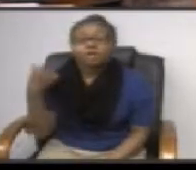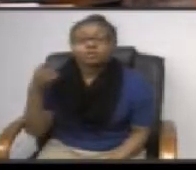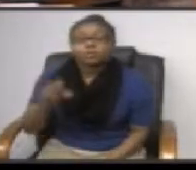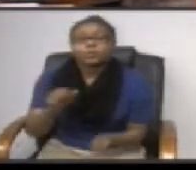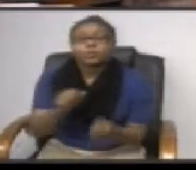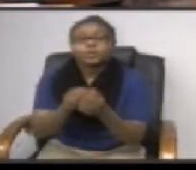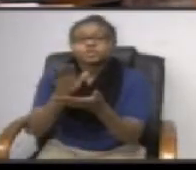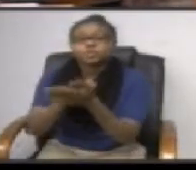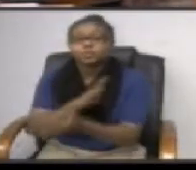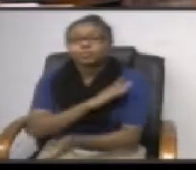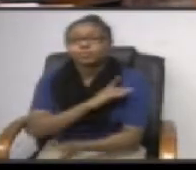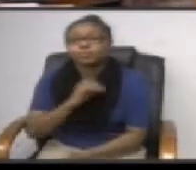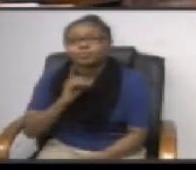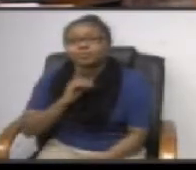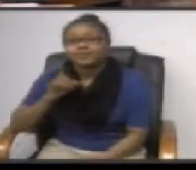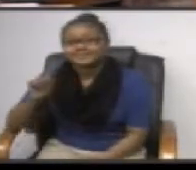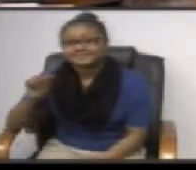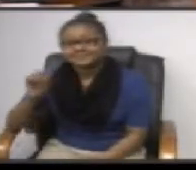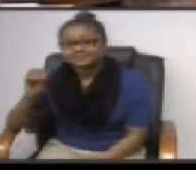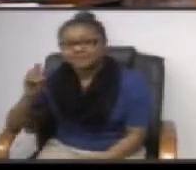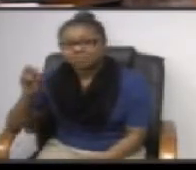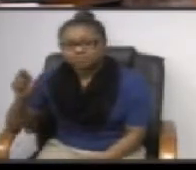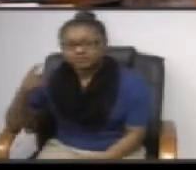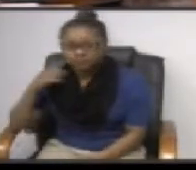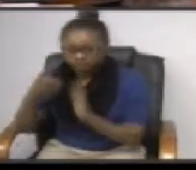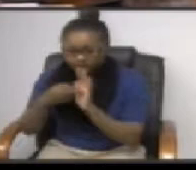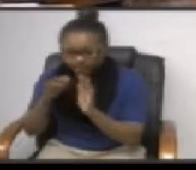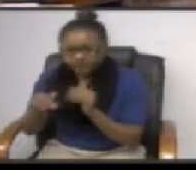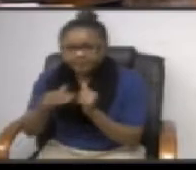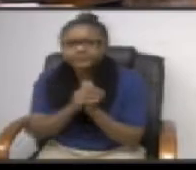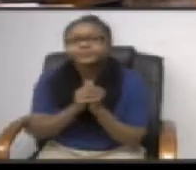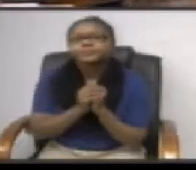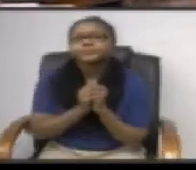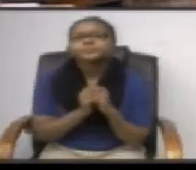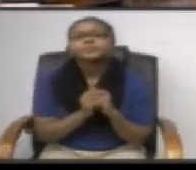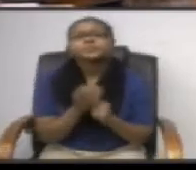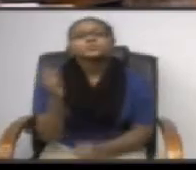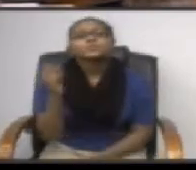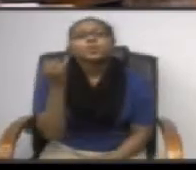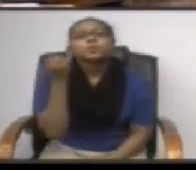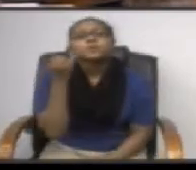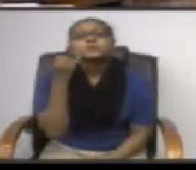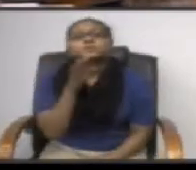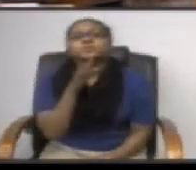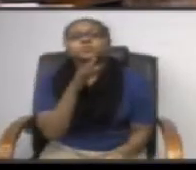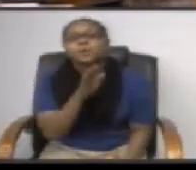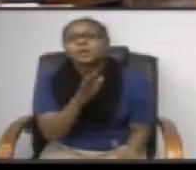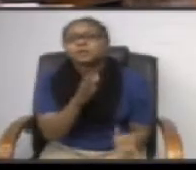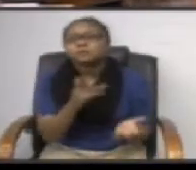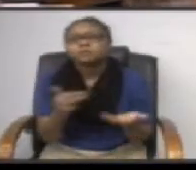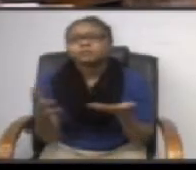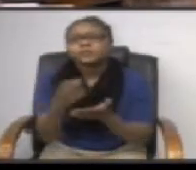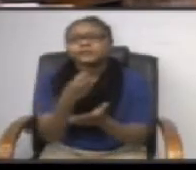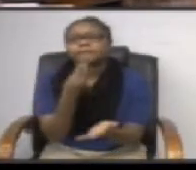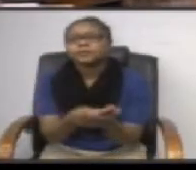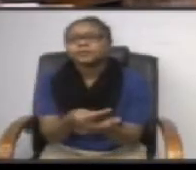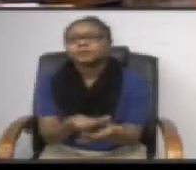school board towers if you want to call them that is that basically it is a way of raising money